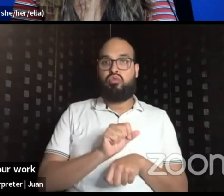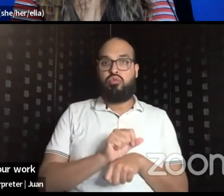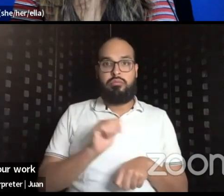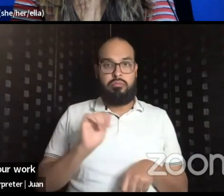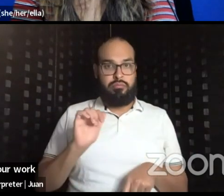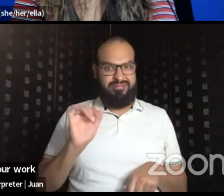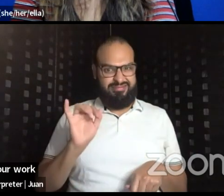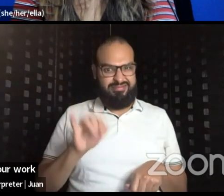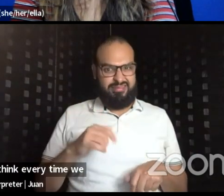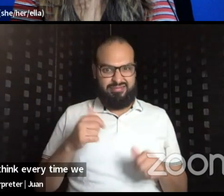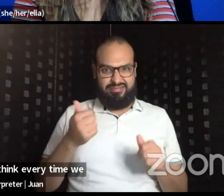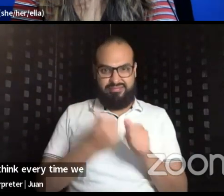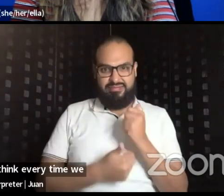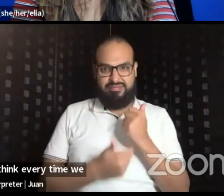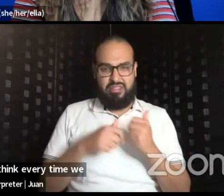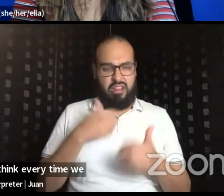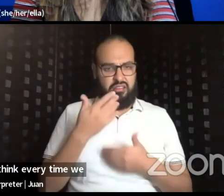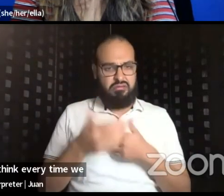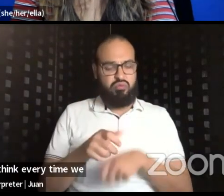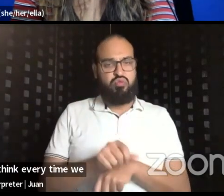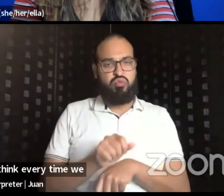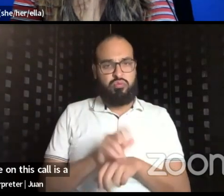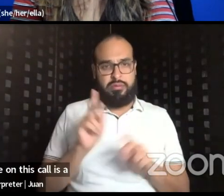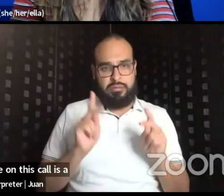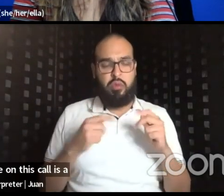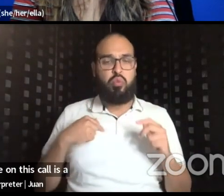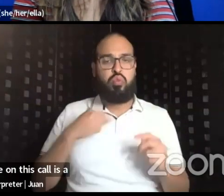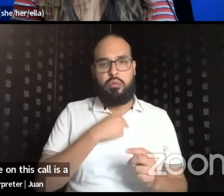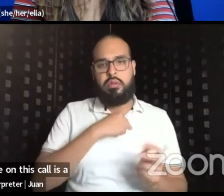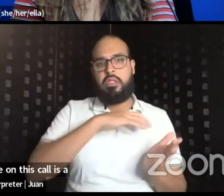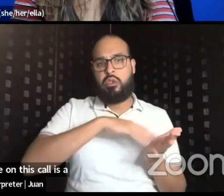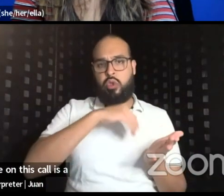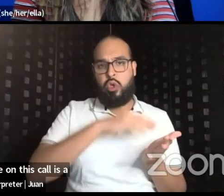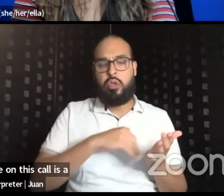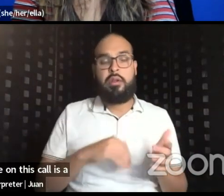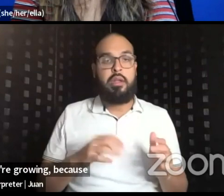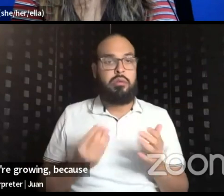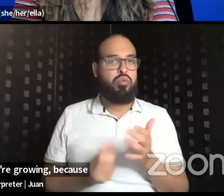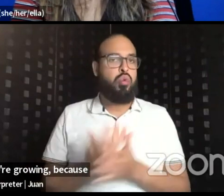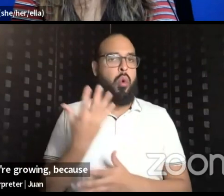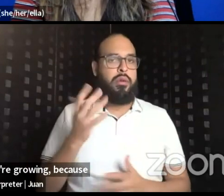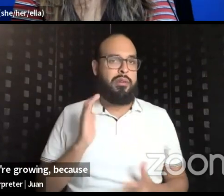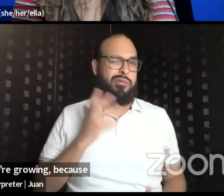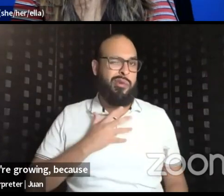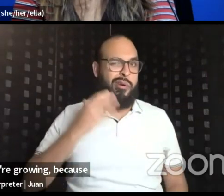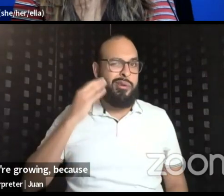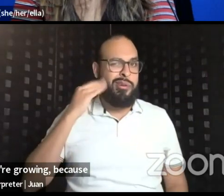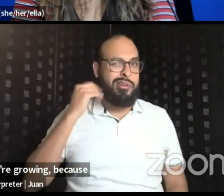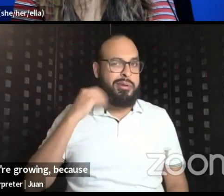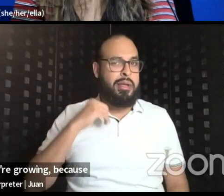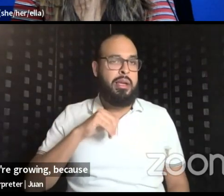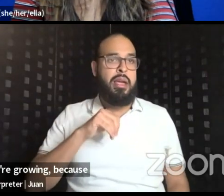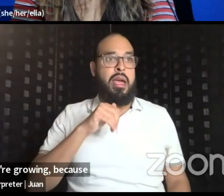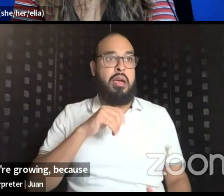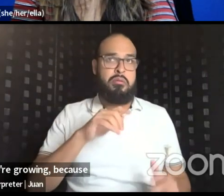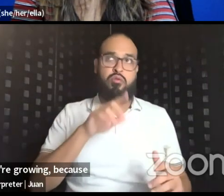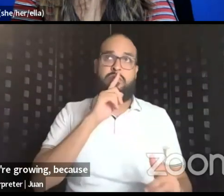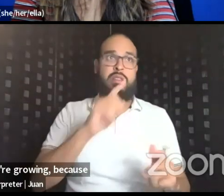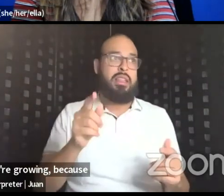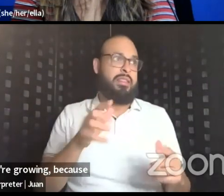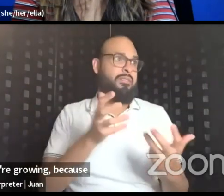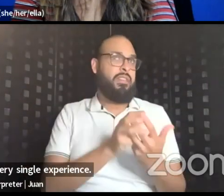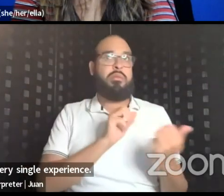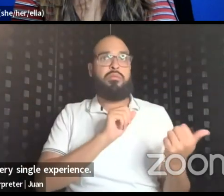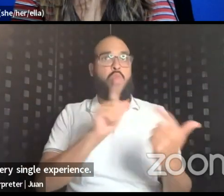and everyone on this call is a testament to this. We're learning, we're growing because our experiences do not represent every single experience. Um,